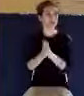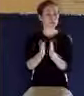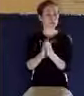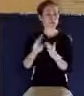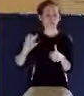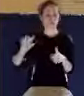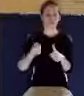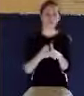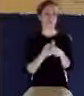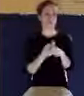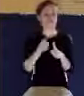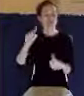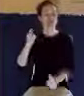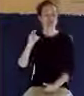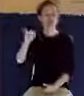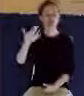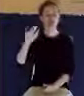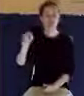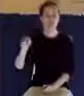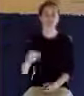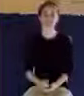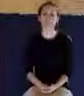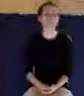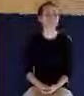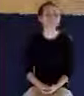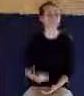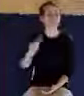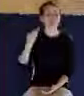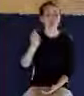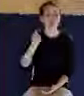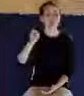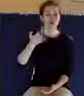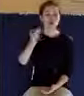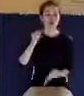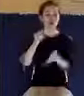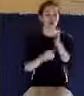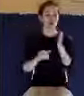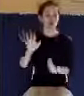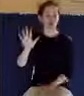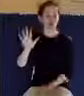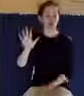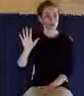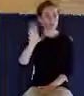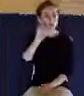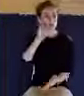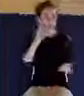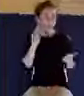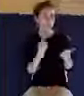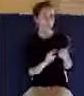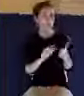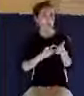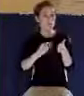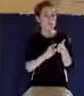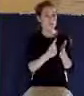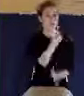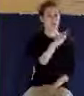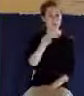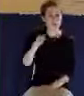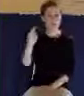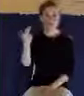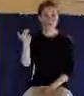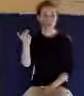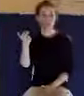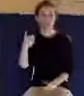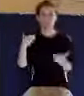1 John chapter 5, and we're going to look at verses 1 to 13. Would you